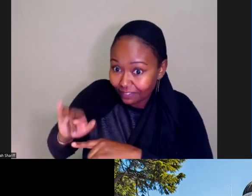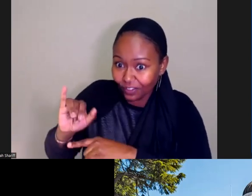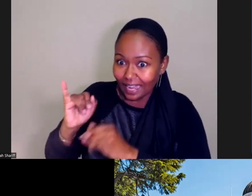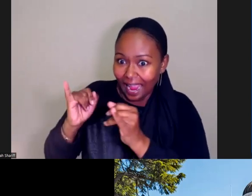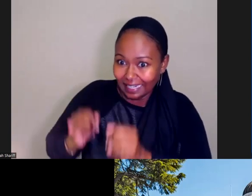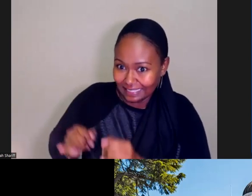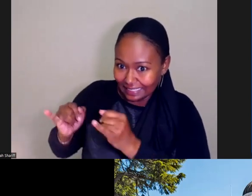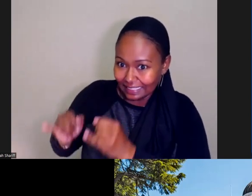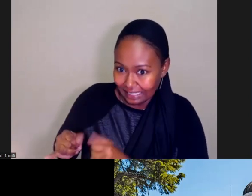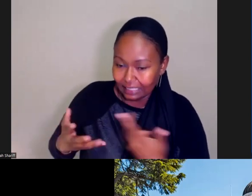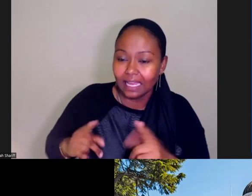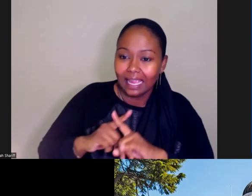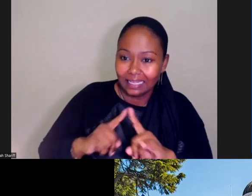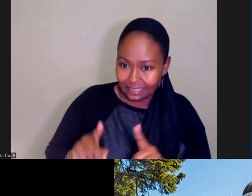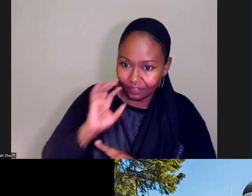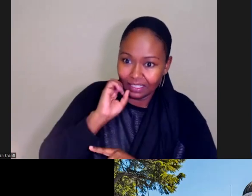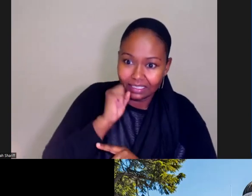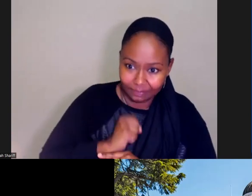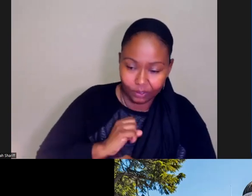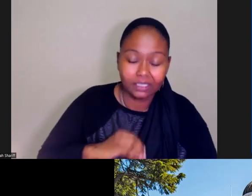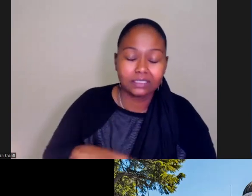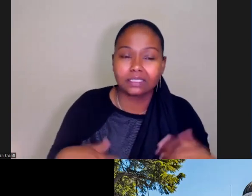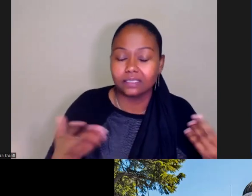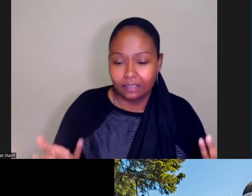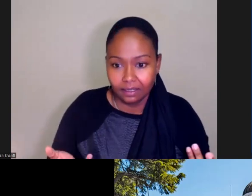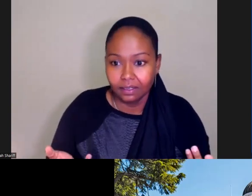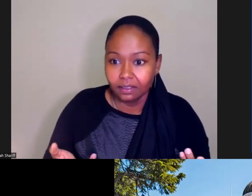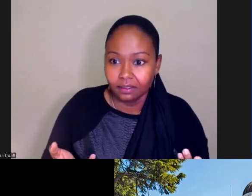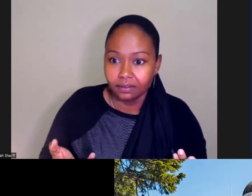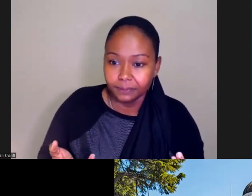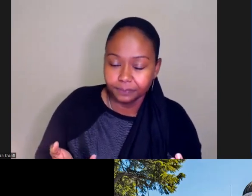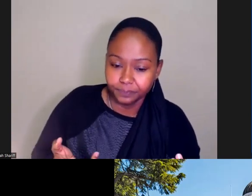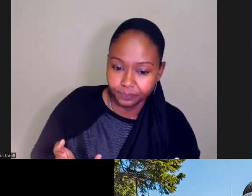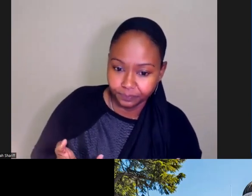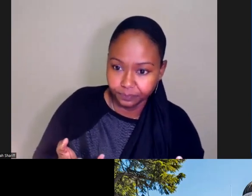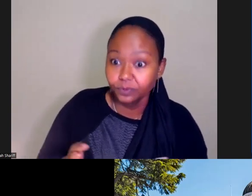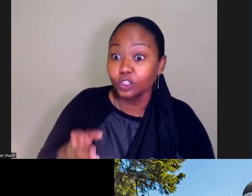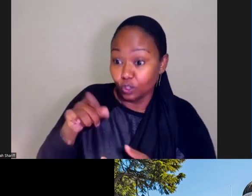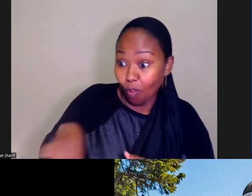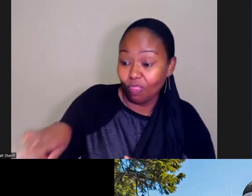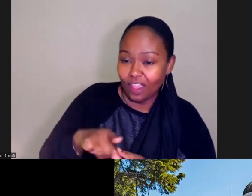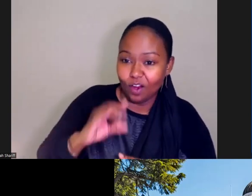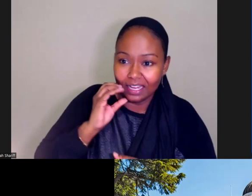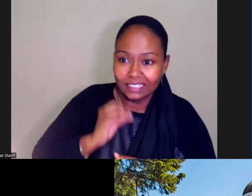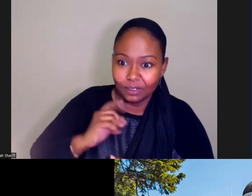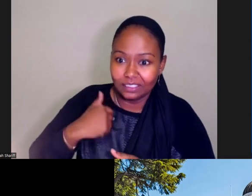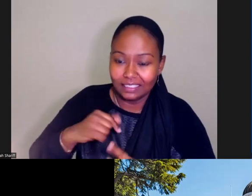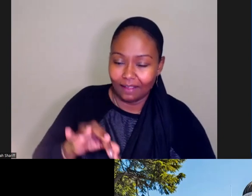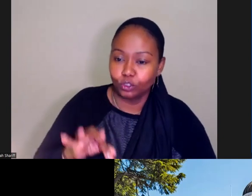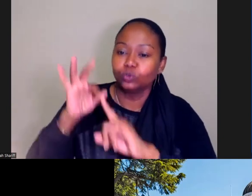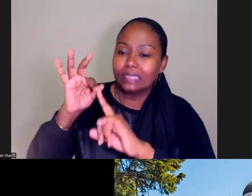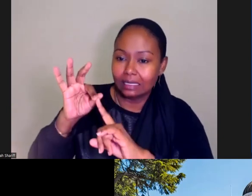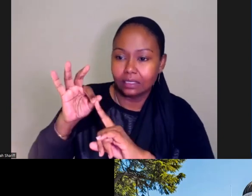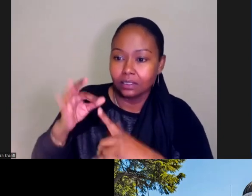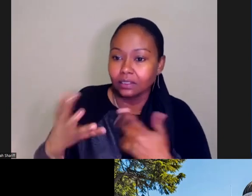So their experiences with some of these issues are going to be particular and unique, and we need to make sure that we're thinking